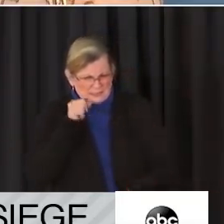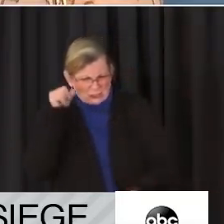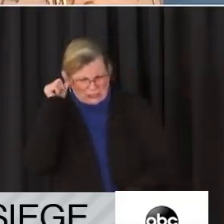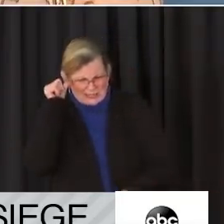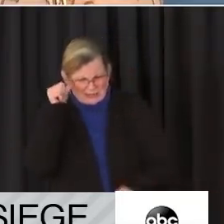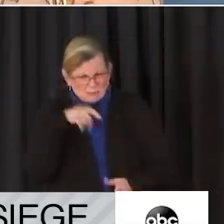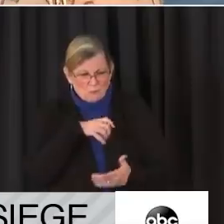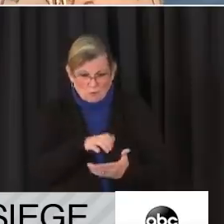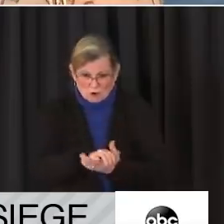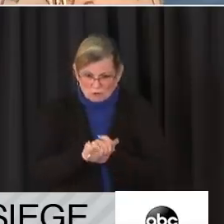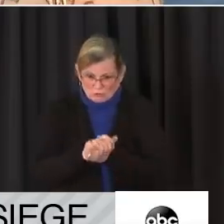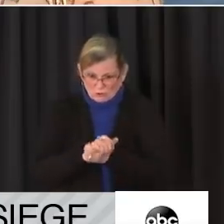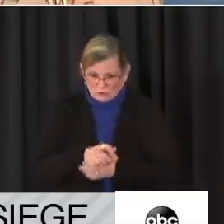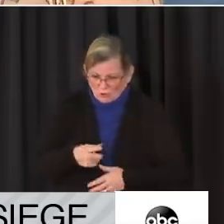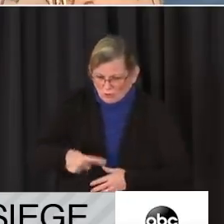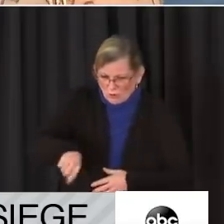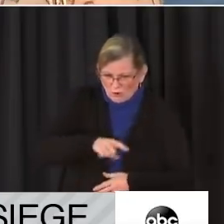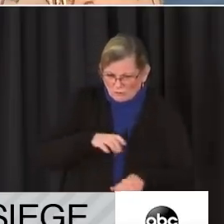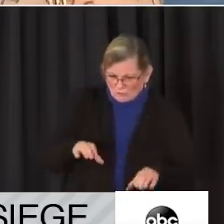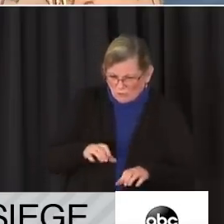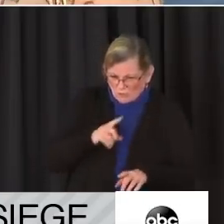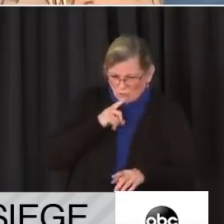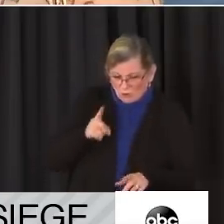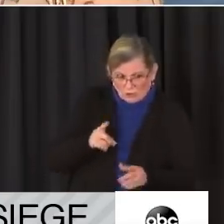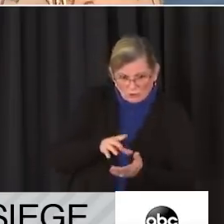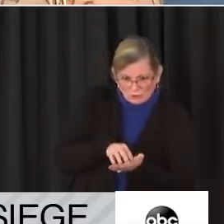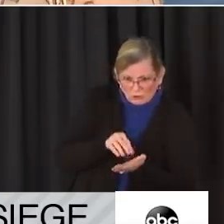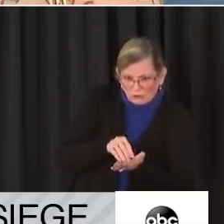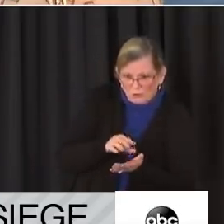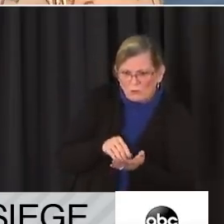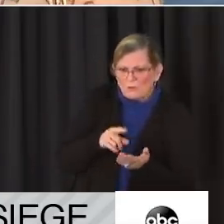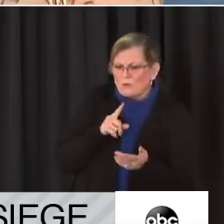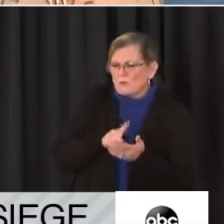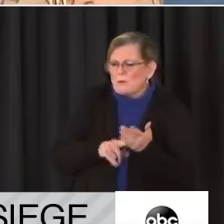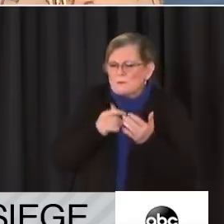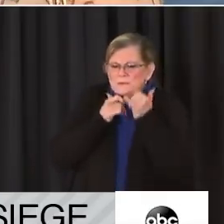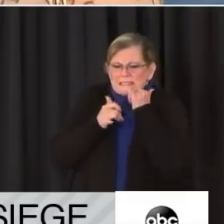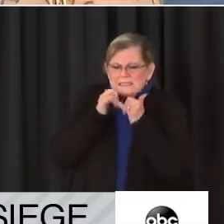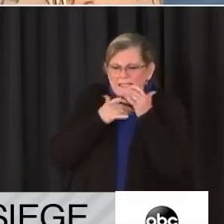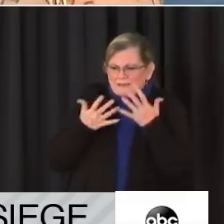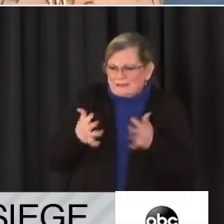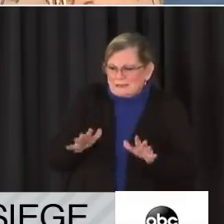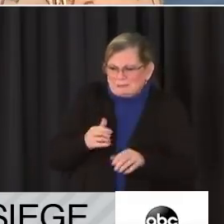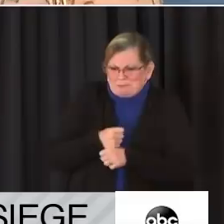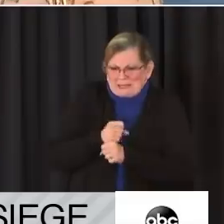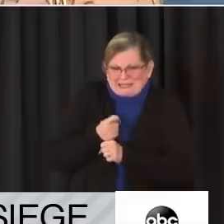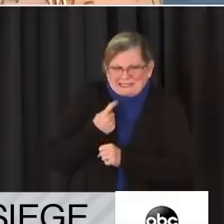commend those who perform heroically and to learn what mistakes were made.